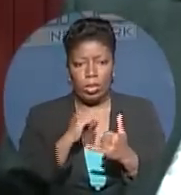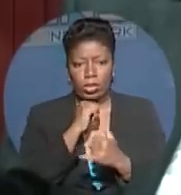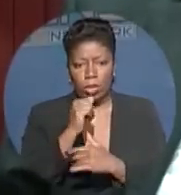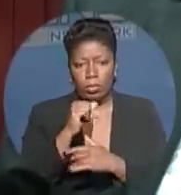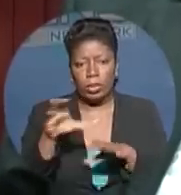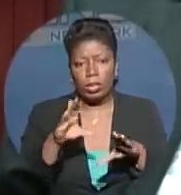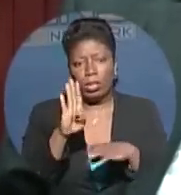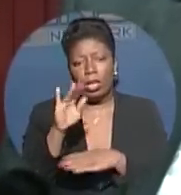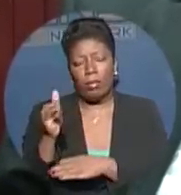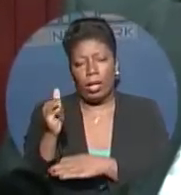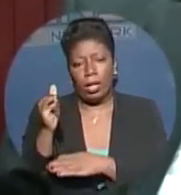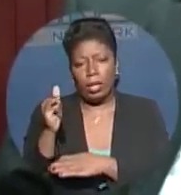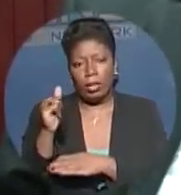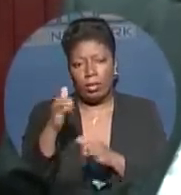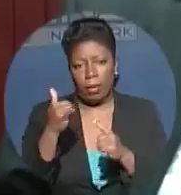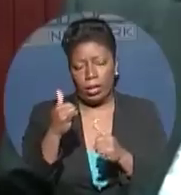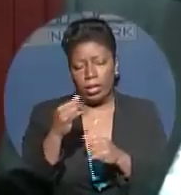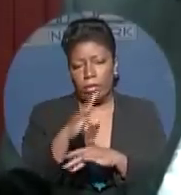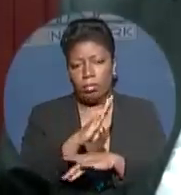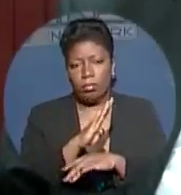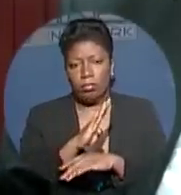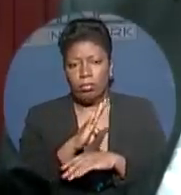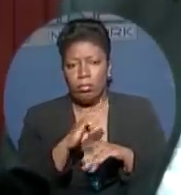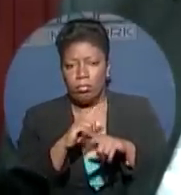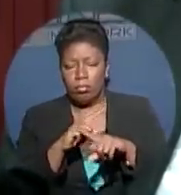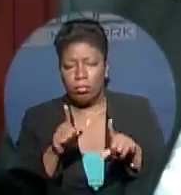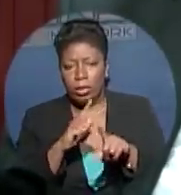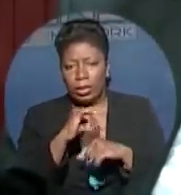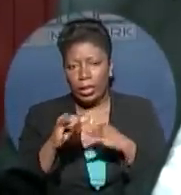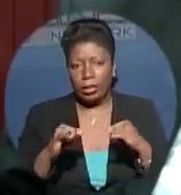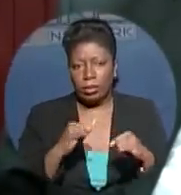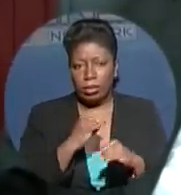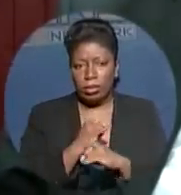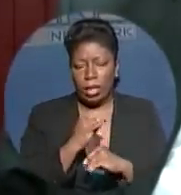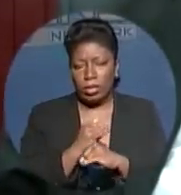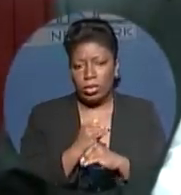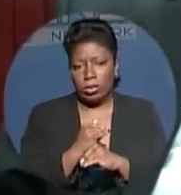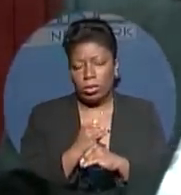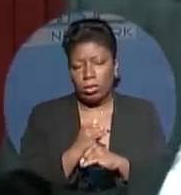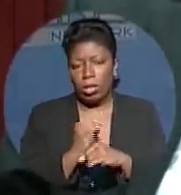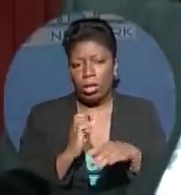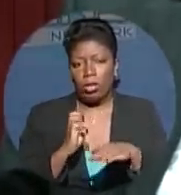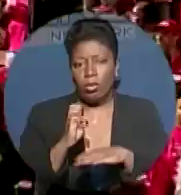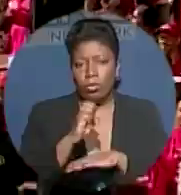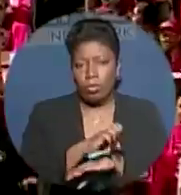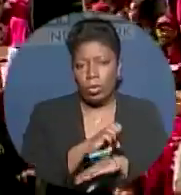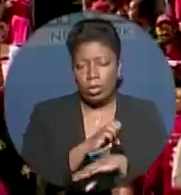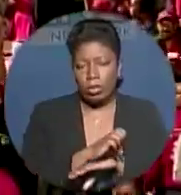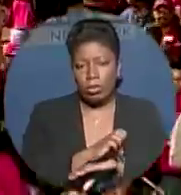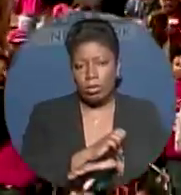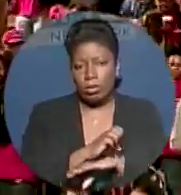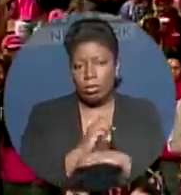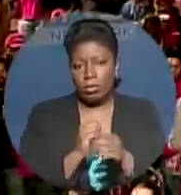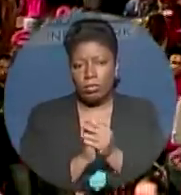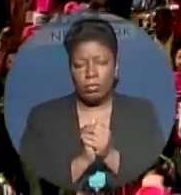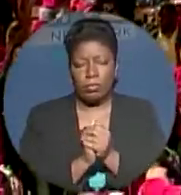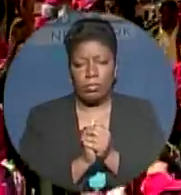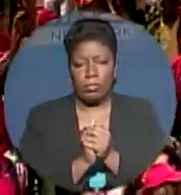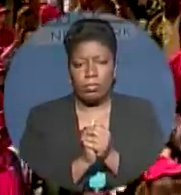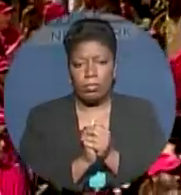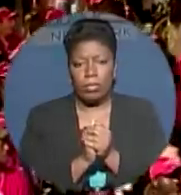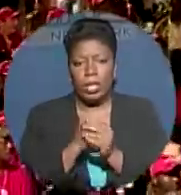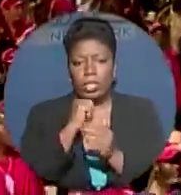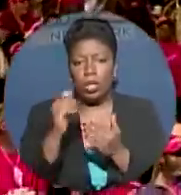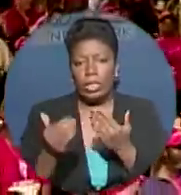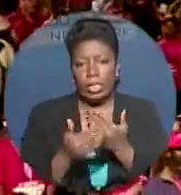by the party or the government, but it was done by the international forces. And those international forces still at play. It's not been easy for